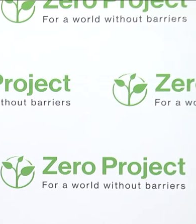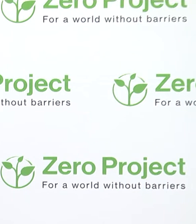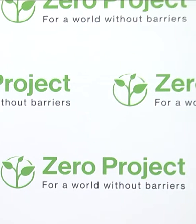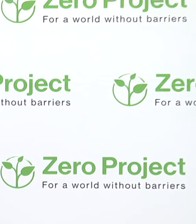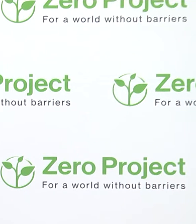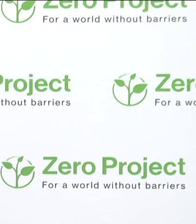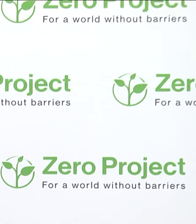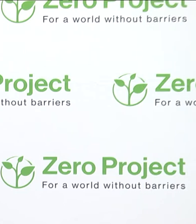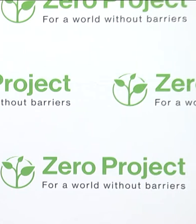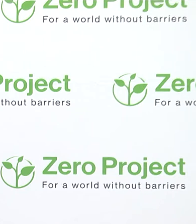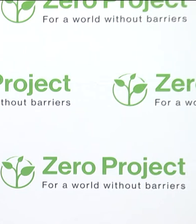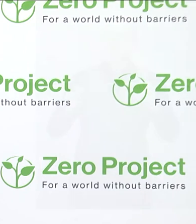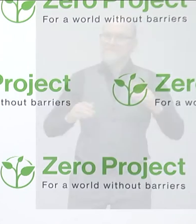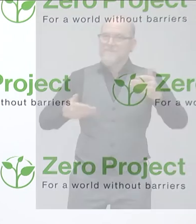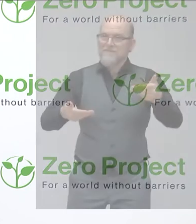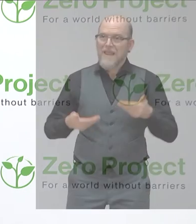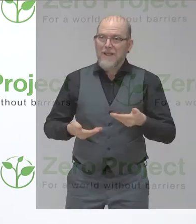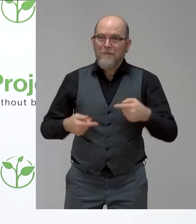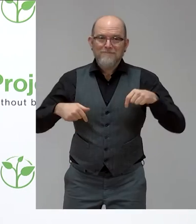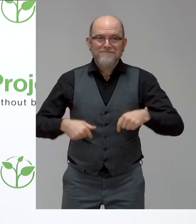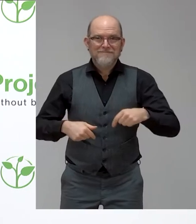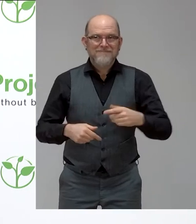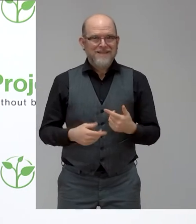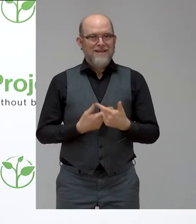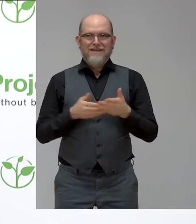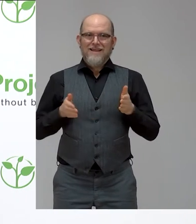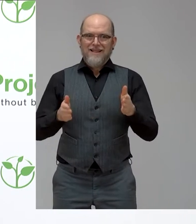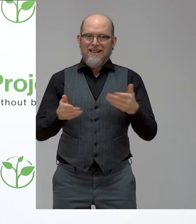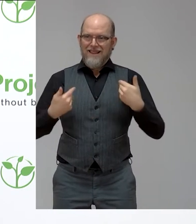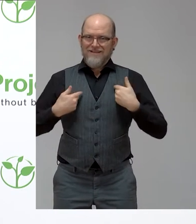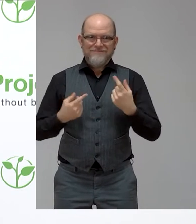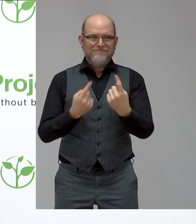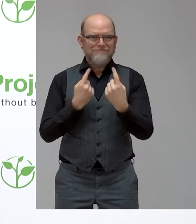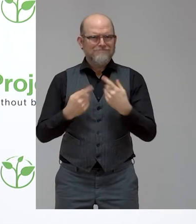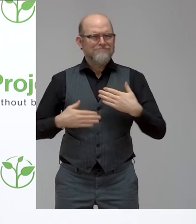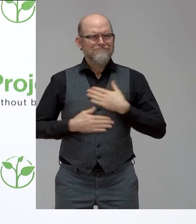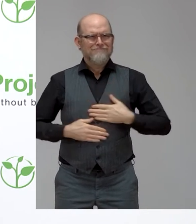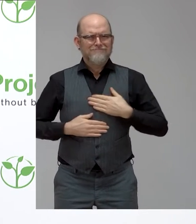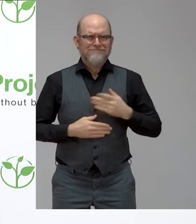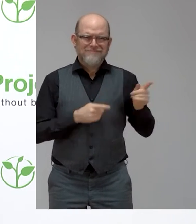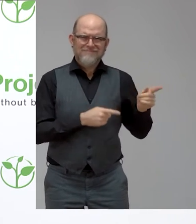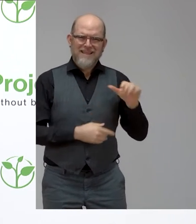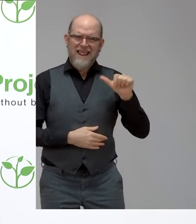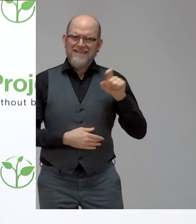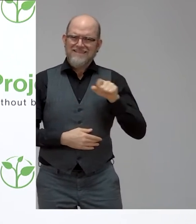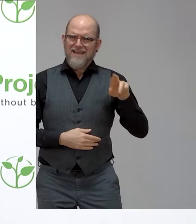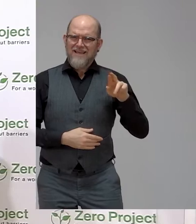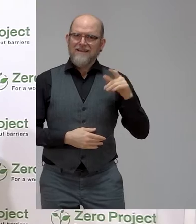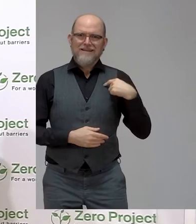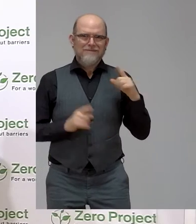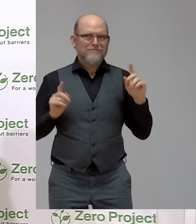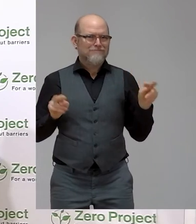Welcome back to the studio. I'm honored and pleased to be here with Georgina Lassar, head of HR in Bank Austria.